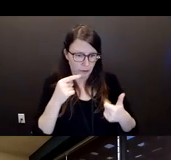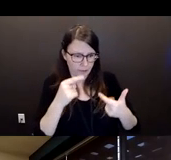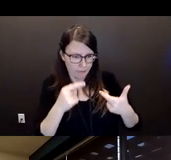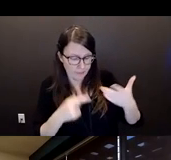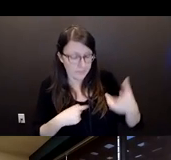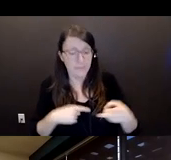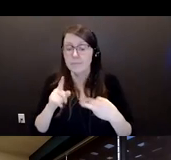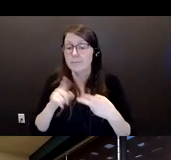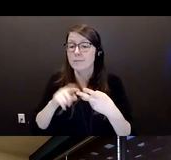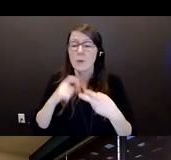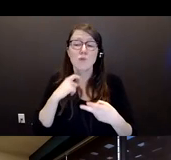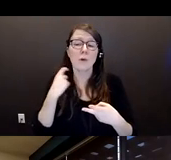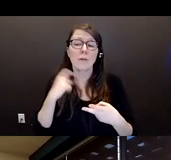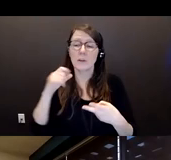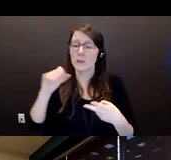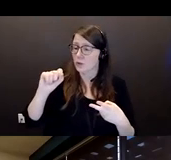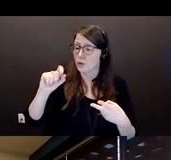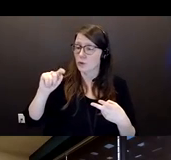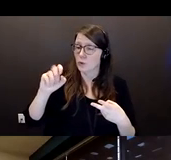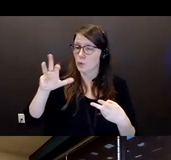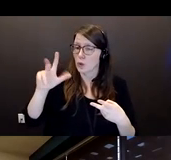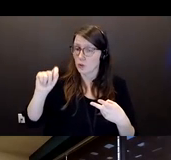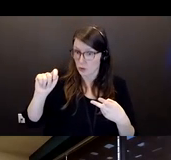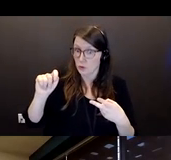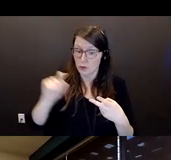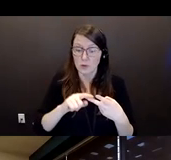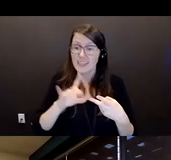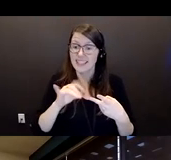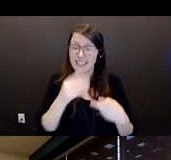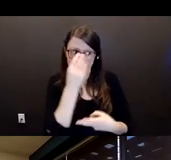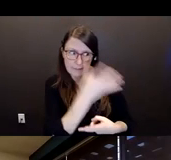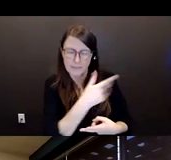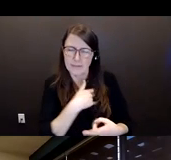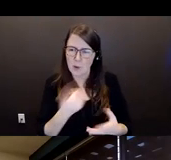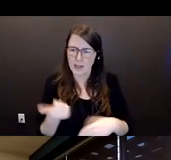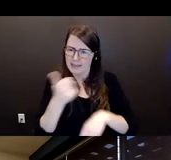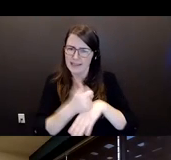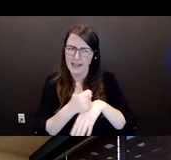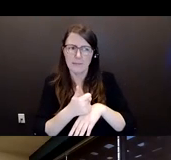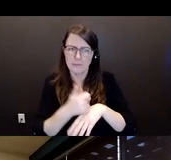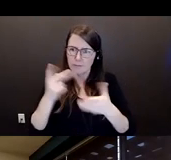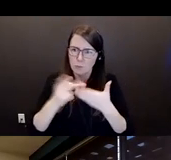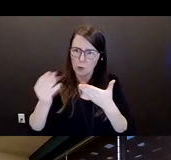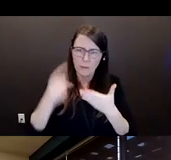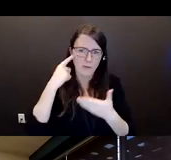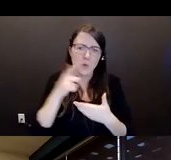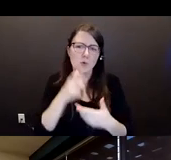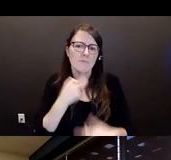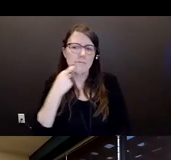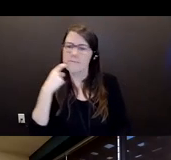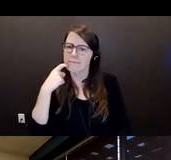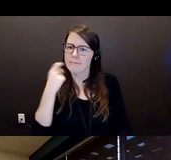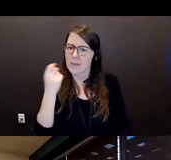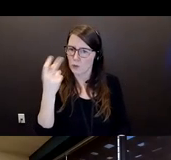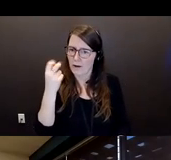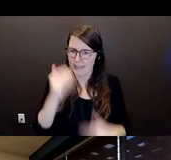with regard to, uh, wanting to open a 12-step program at some point, which really Ethel could